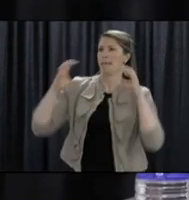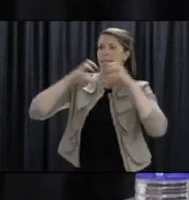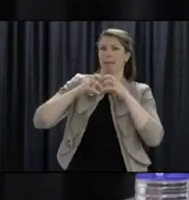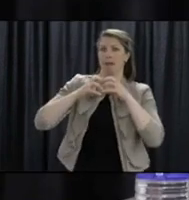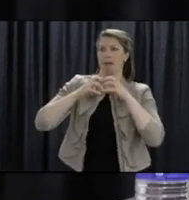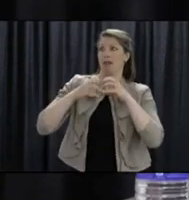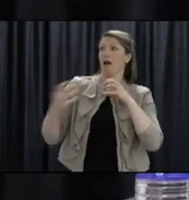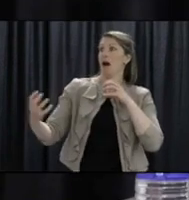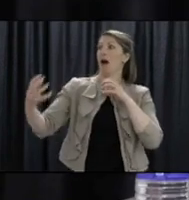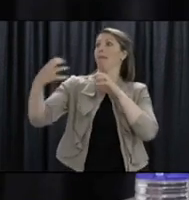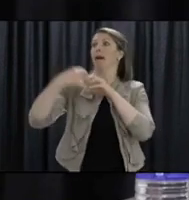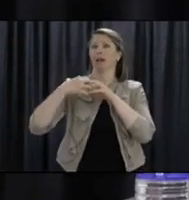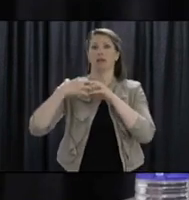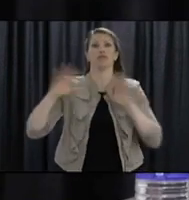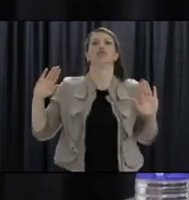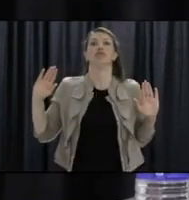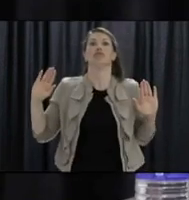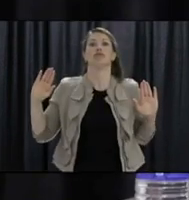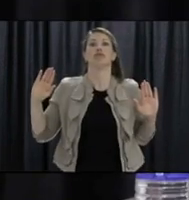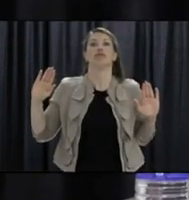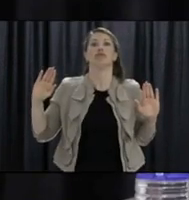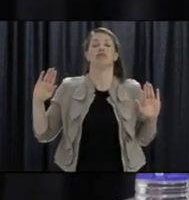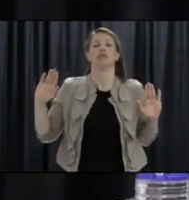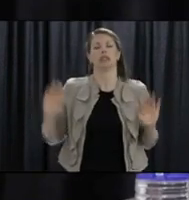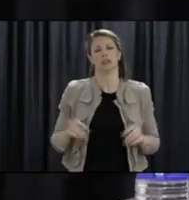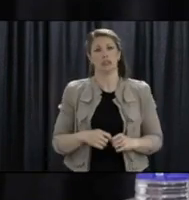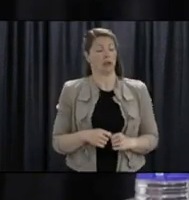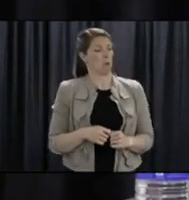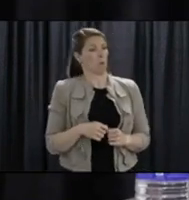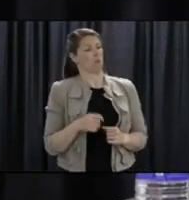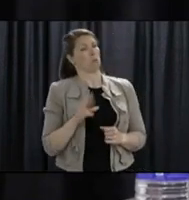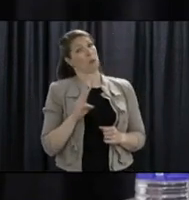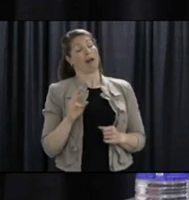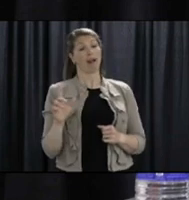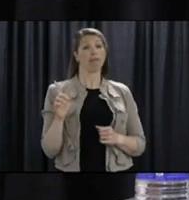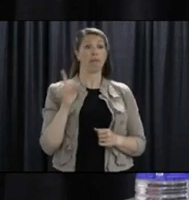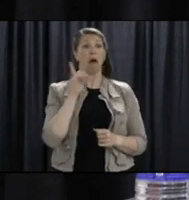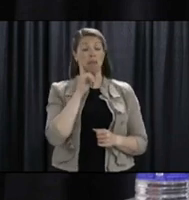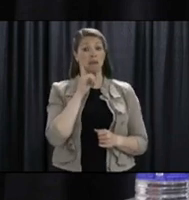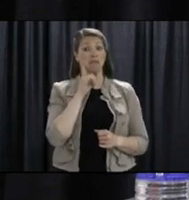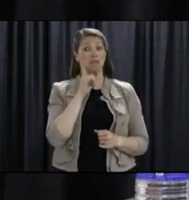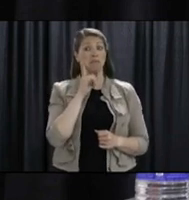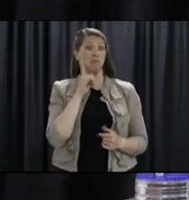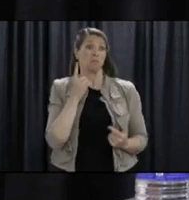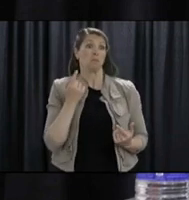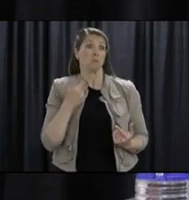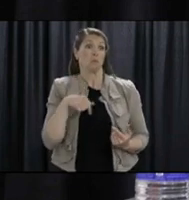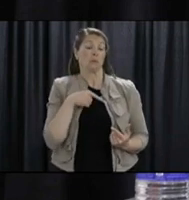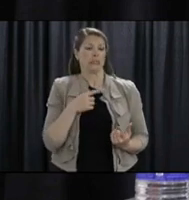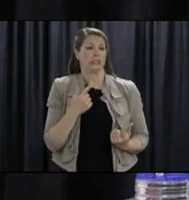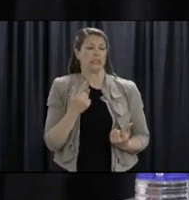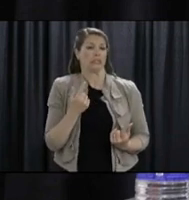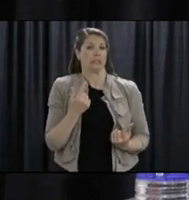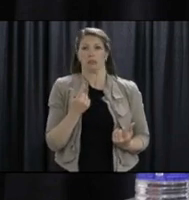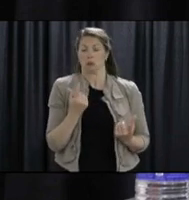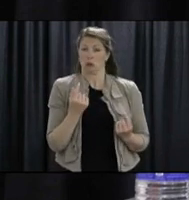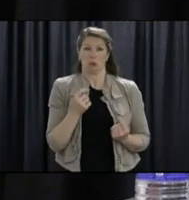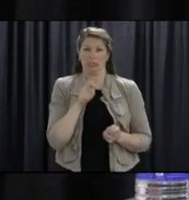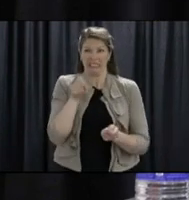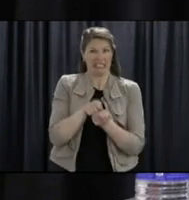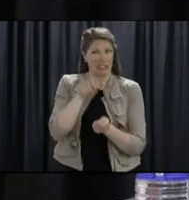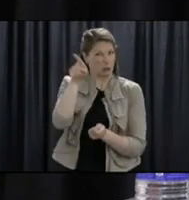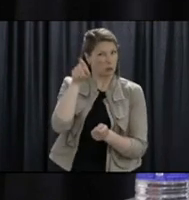So I think that's kind of what we have done. Um, and, uh, we've just, uh, been a little more prescriptive. I think,